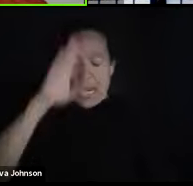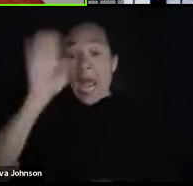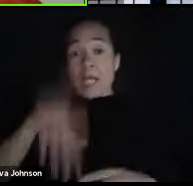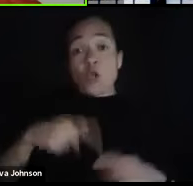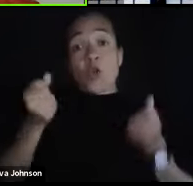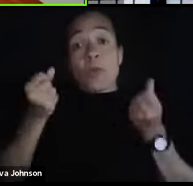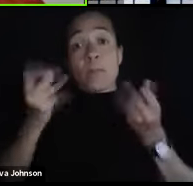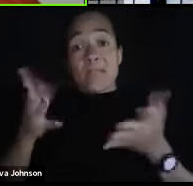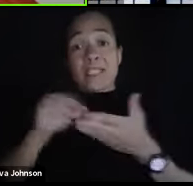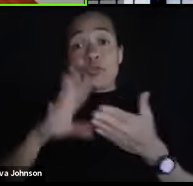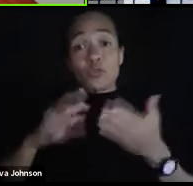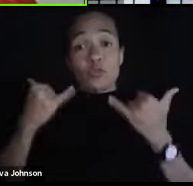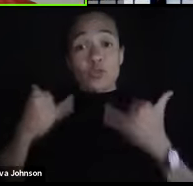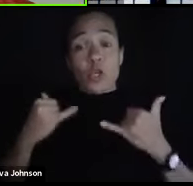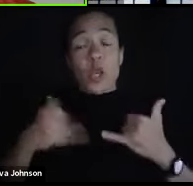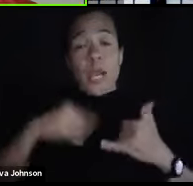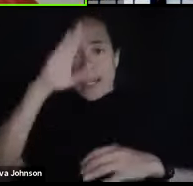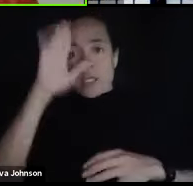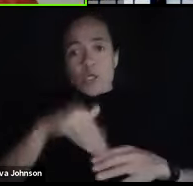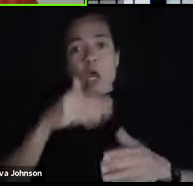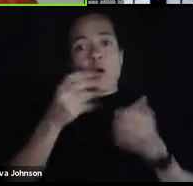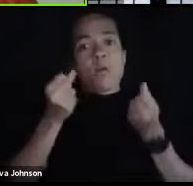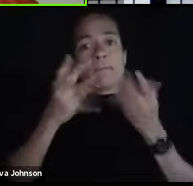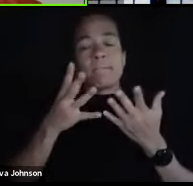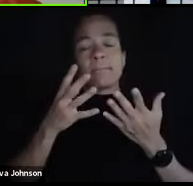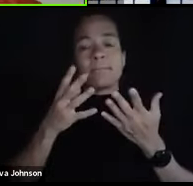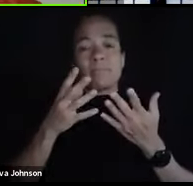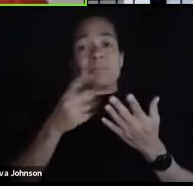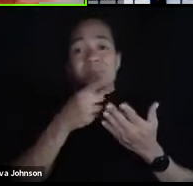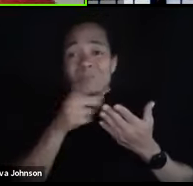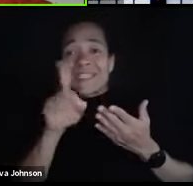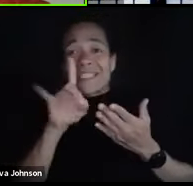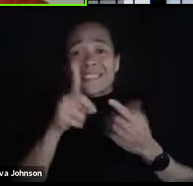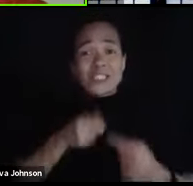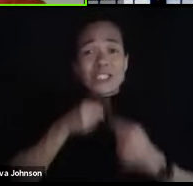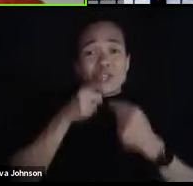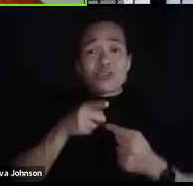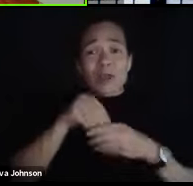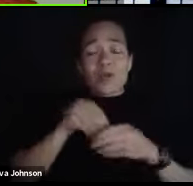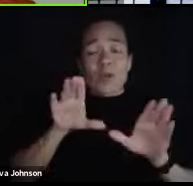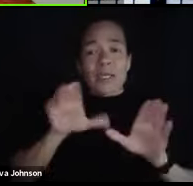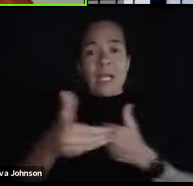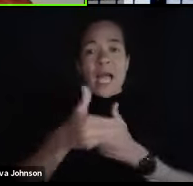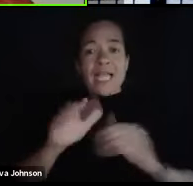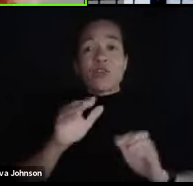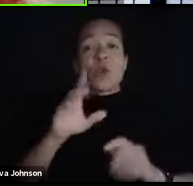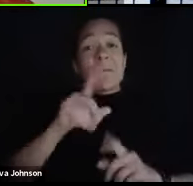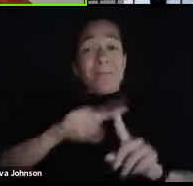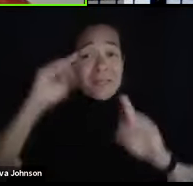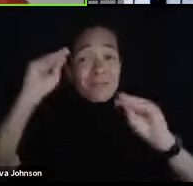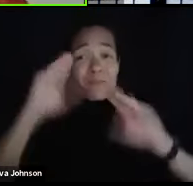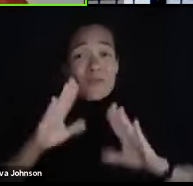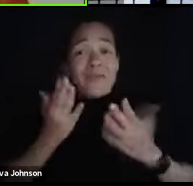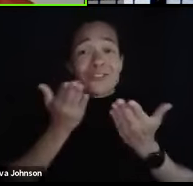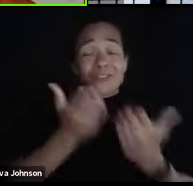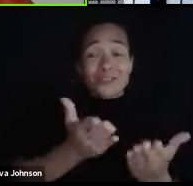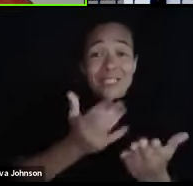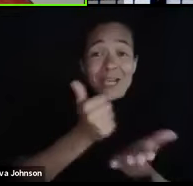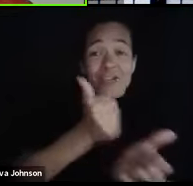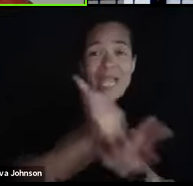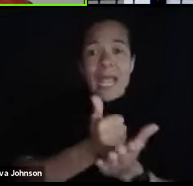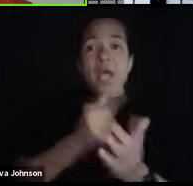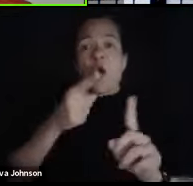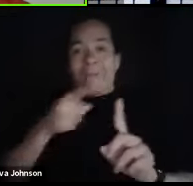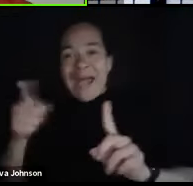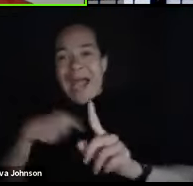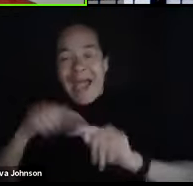I've known some that have struggled in classrooms. And it's more than just the professors who are there to help you. It is a whole team. It really does. It's a village